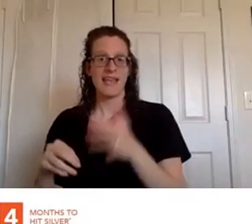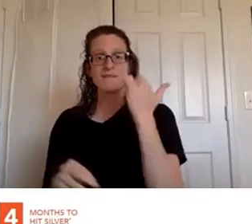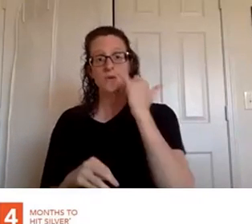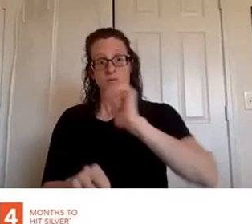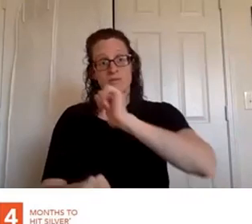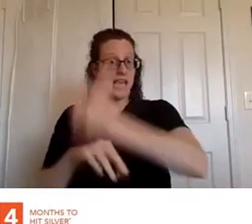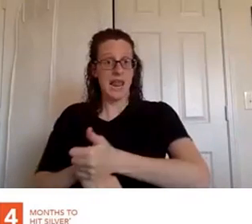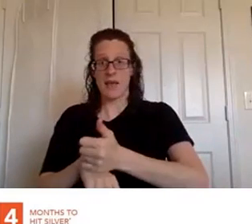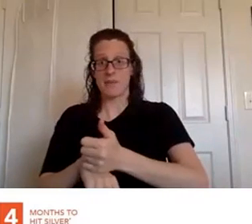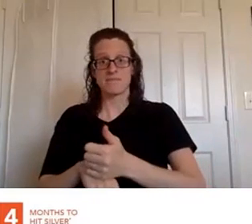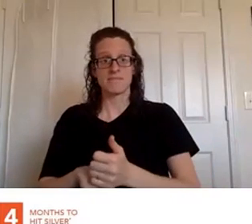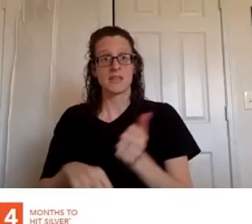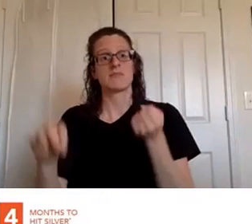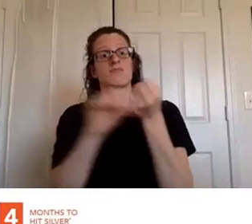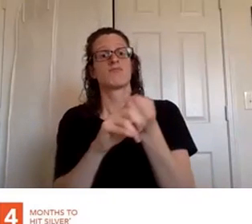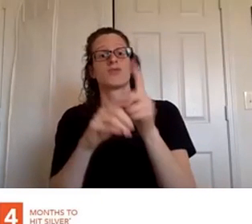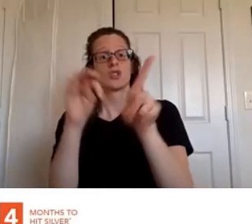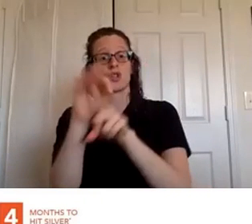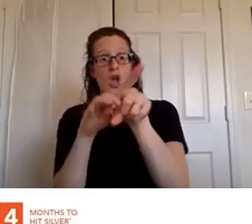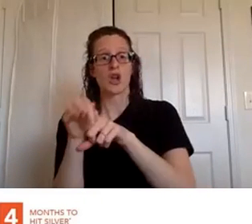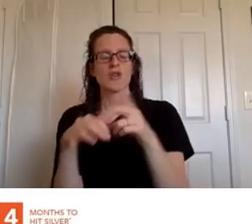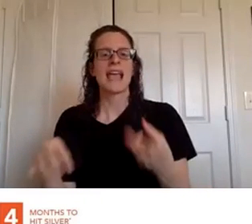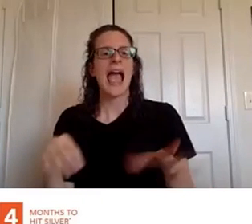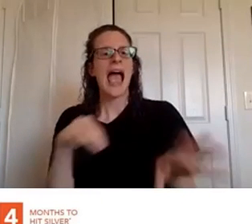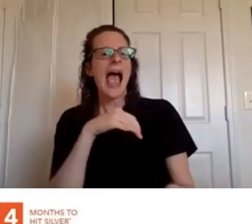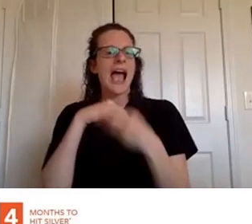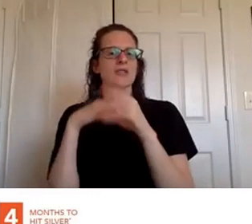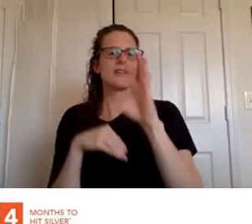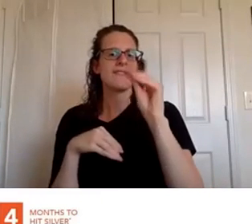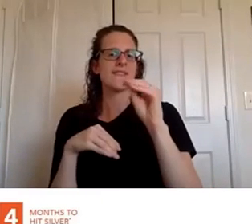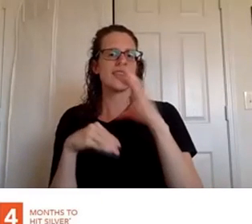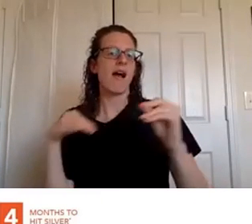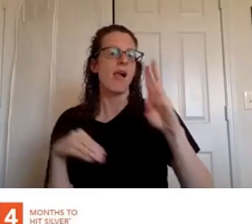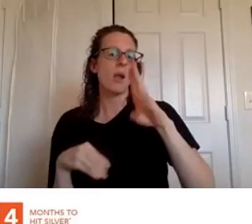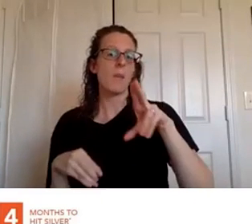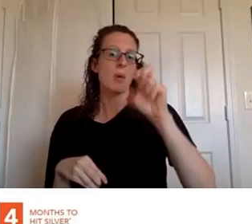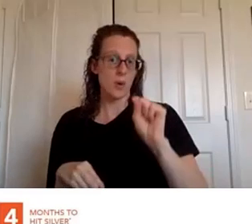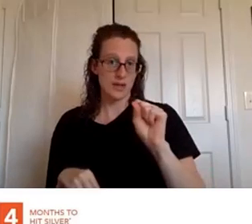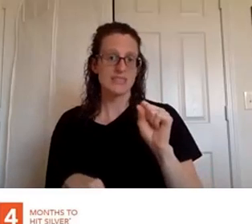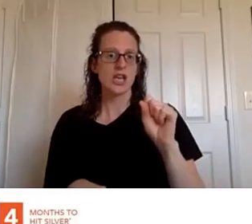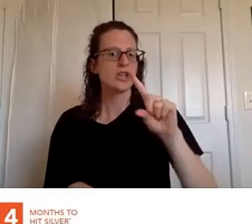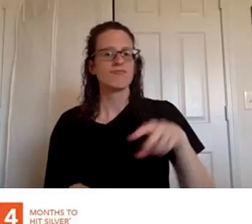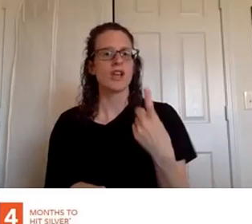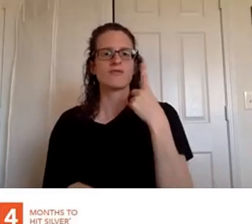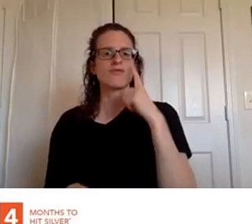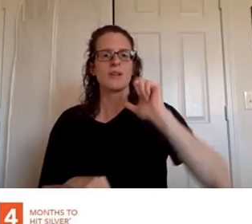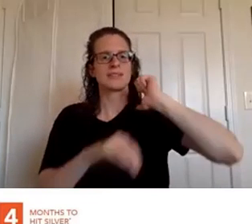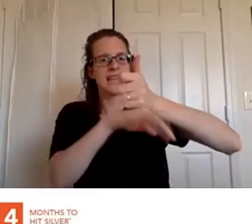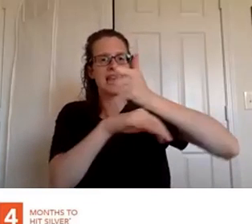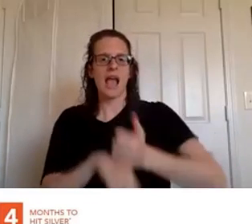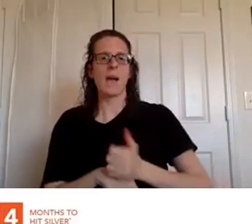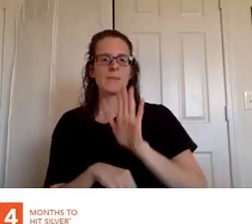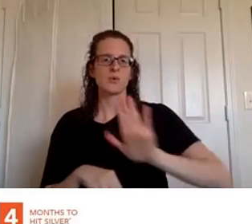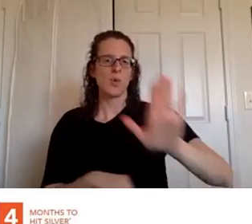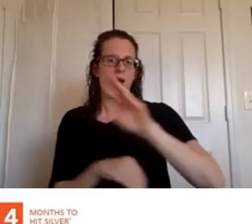and when you hit star you get an extra 50 bonus from young living just for setting it up that way and the